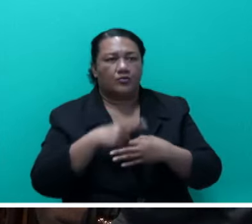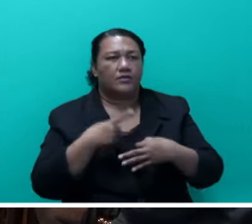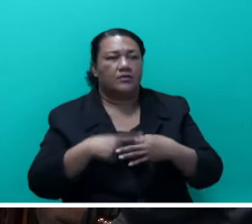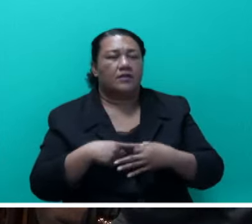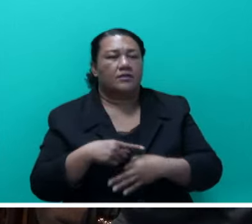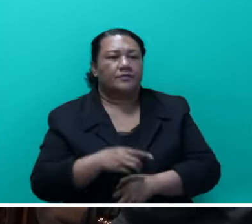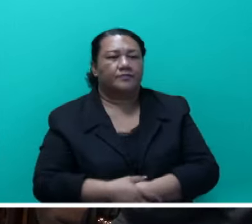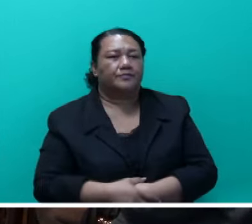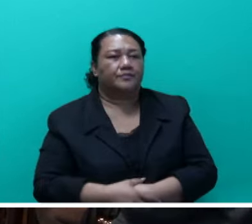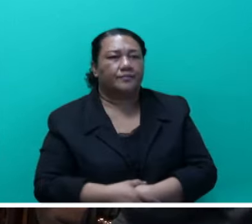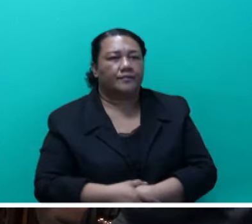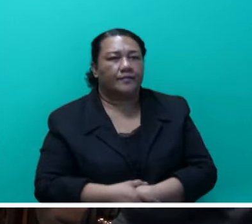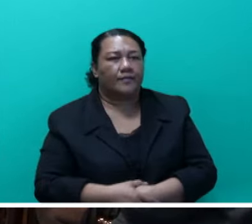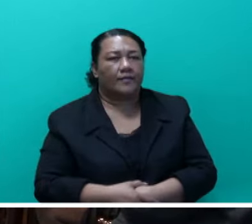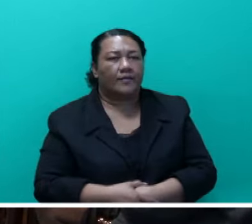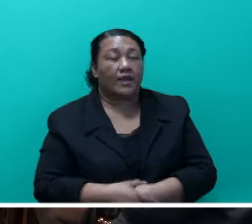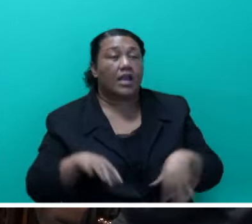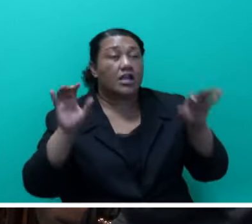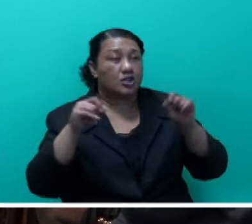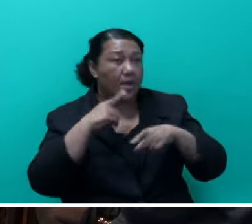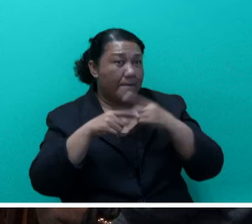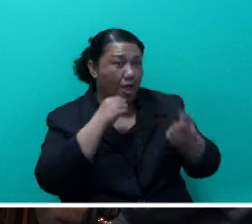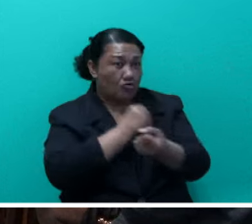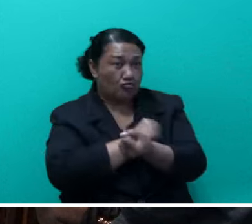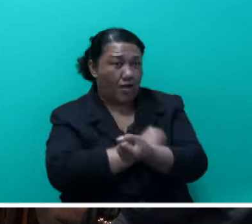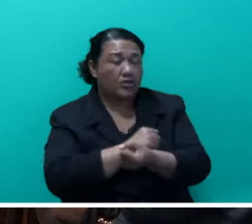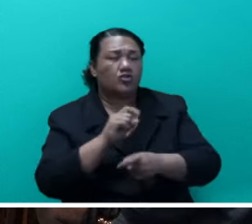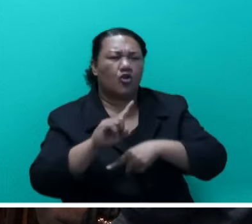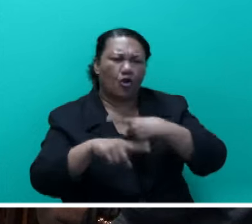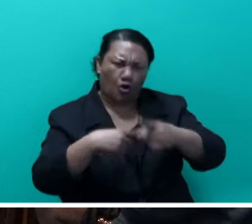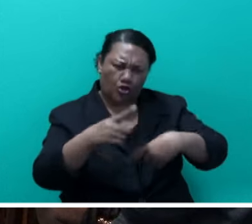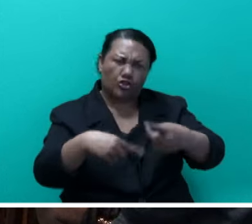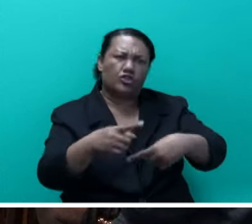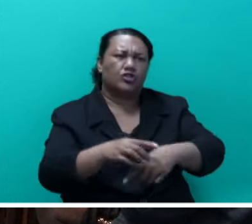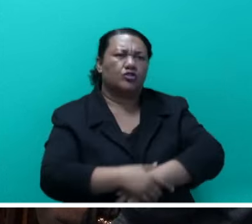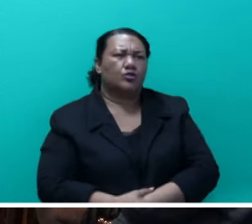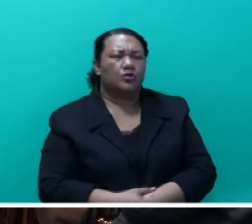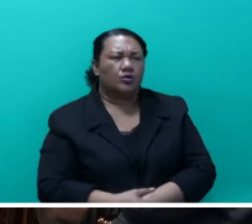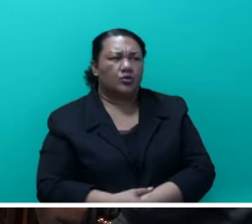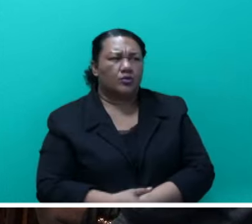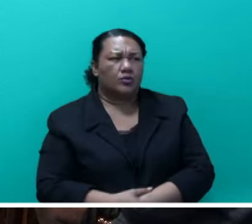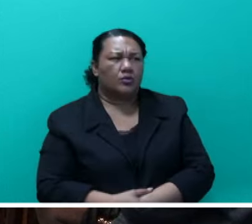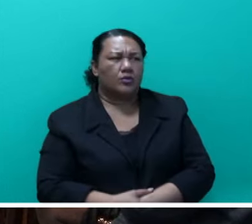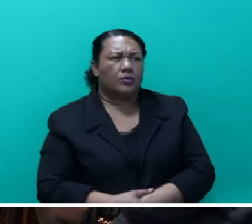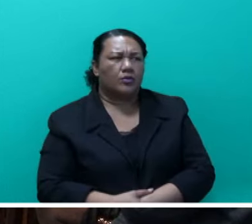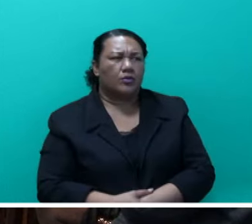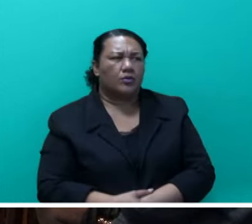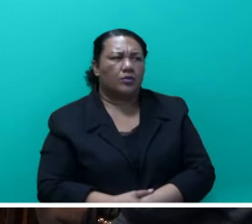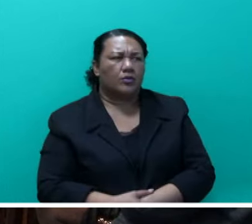the issue of drugs continues to take the centre stage of